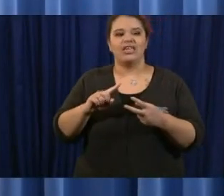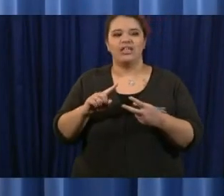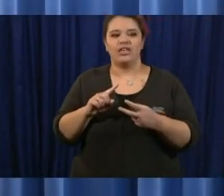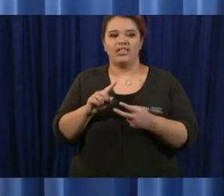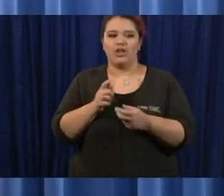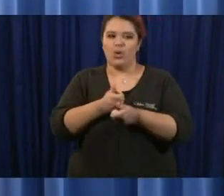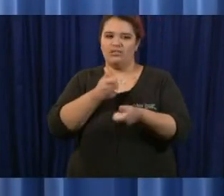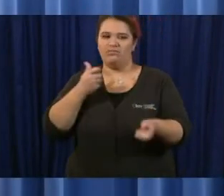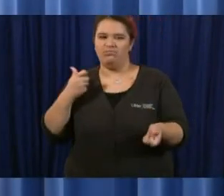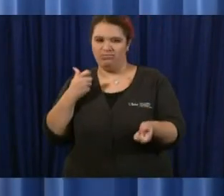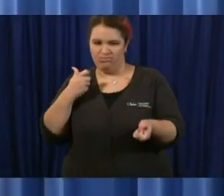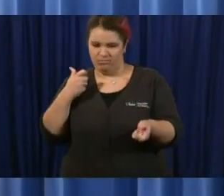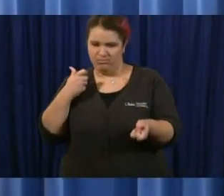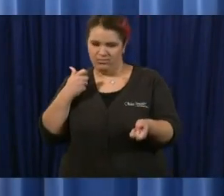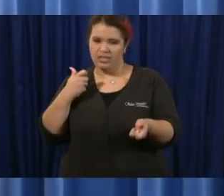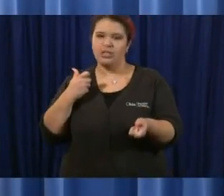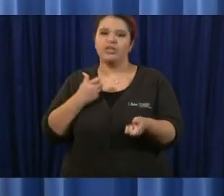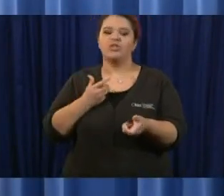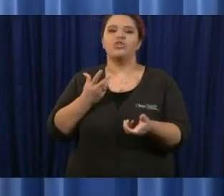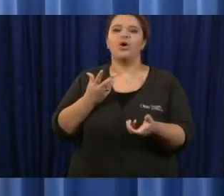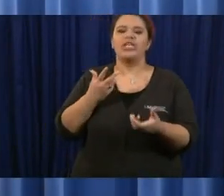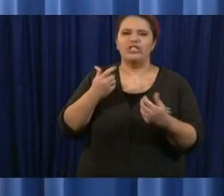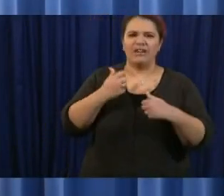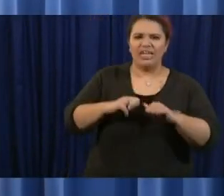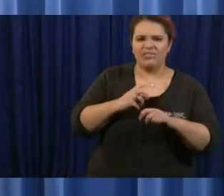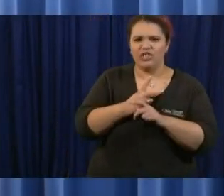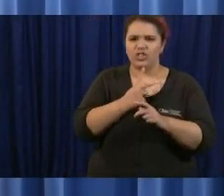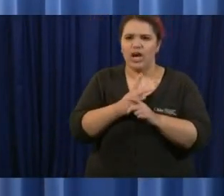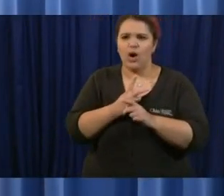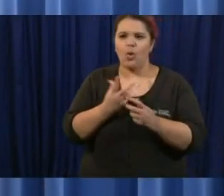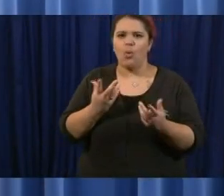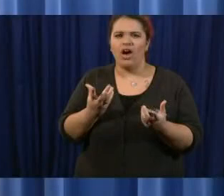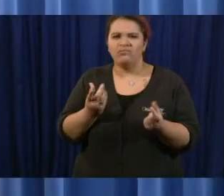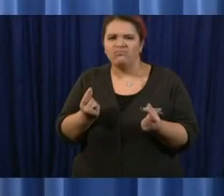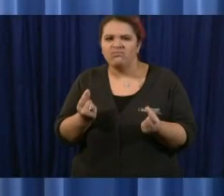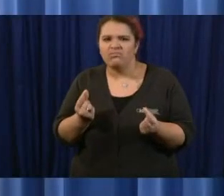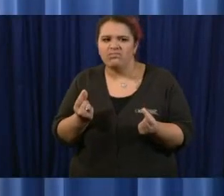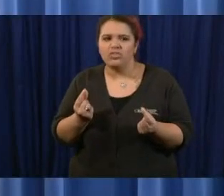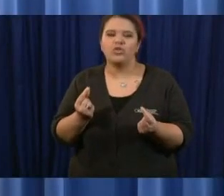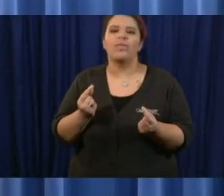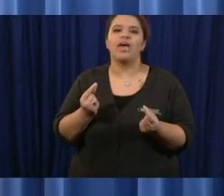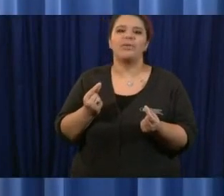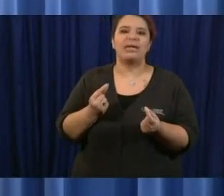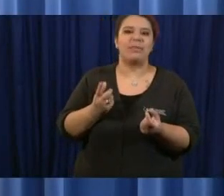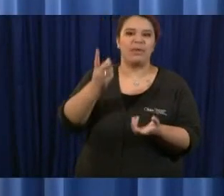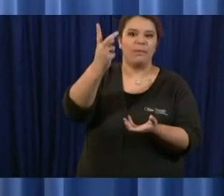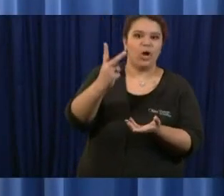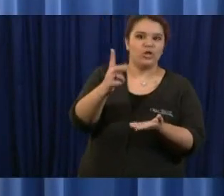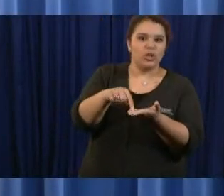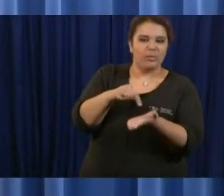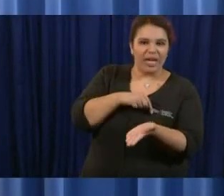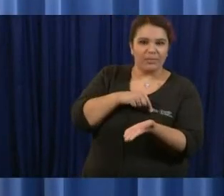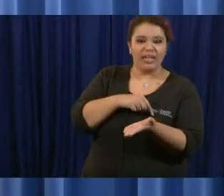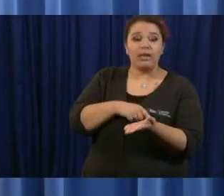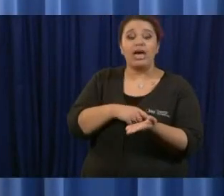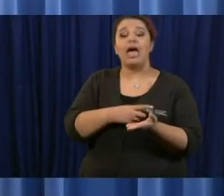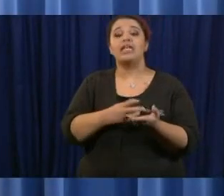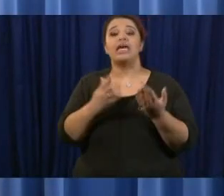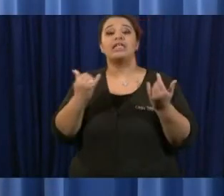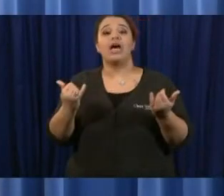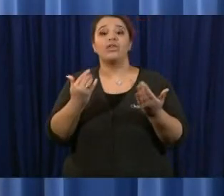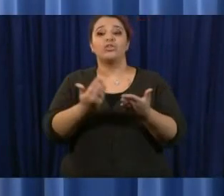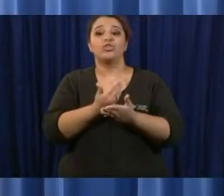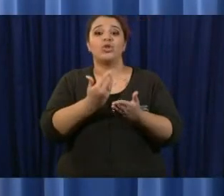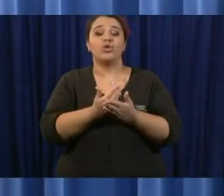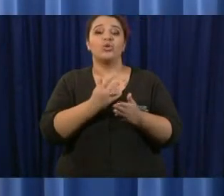they're wondering if there can be anything done so that they can get at least a partial payment and then we have people still wondering about this new call center whether it's up and why